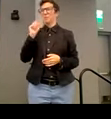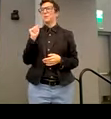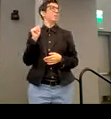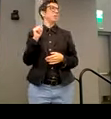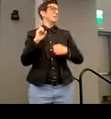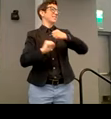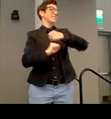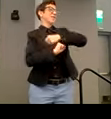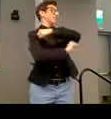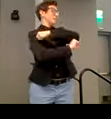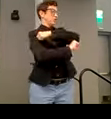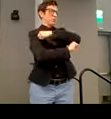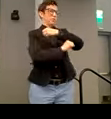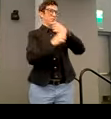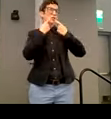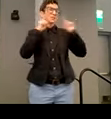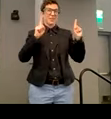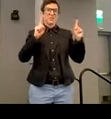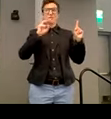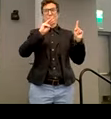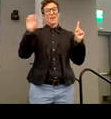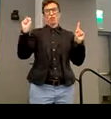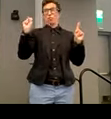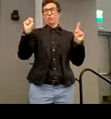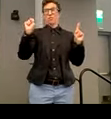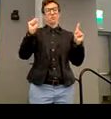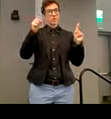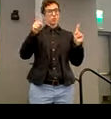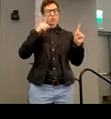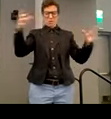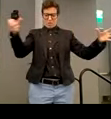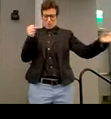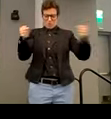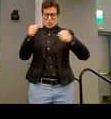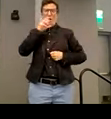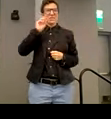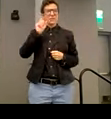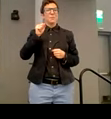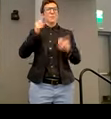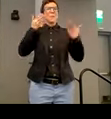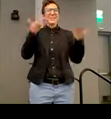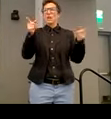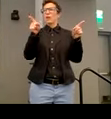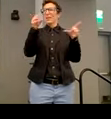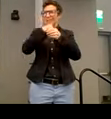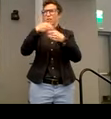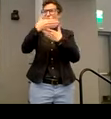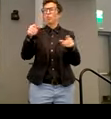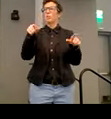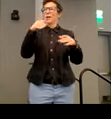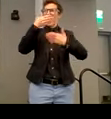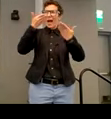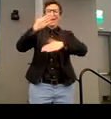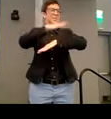of all the success that you all have had. People with disabilities, like I said, in the room, at the table, as decision